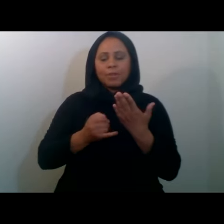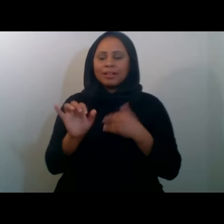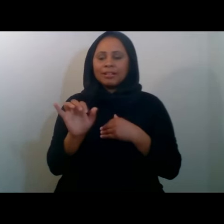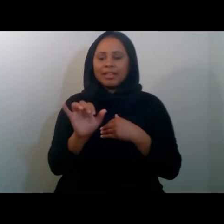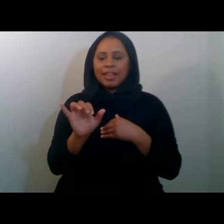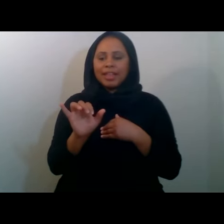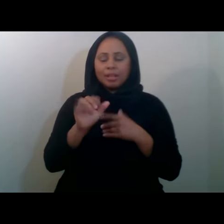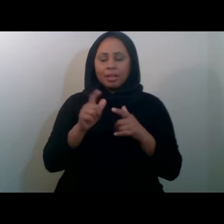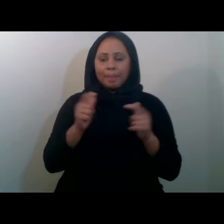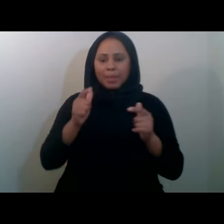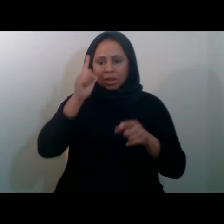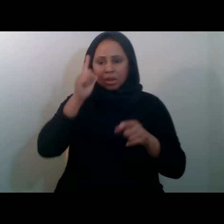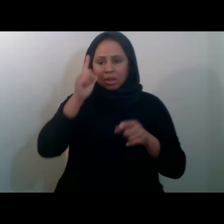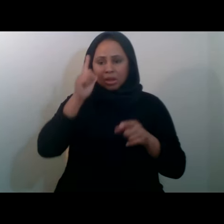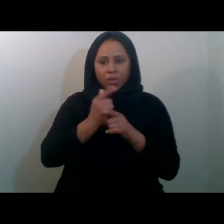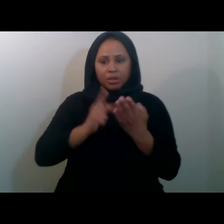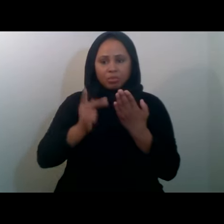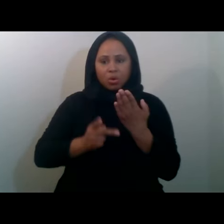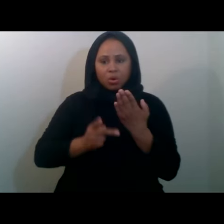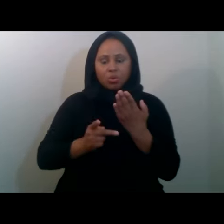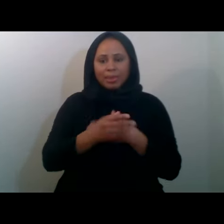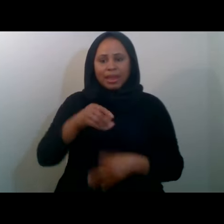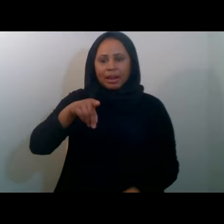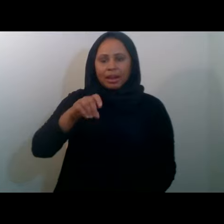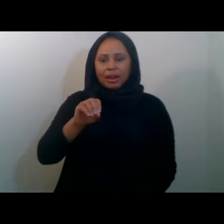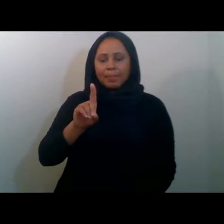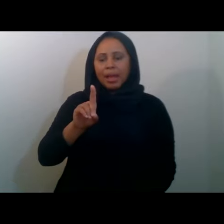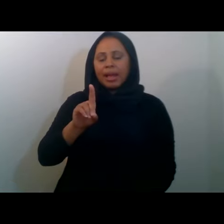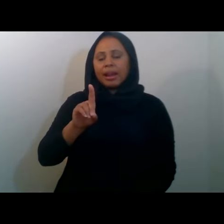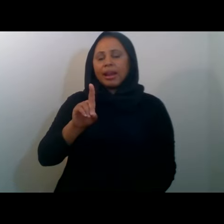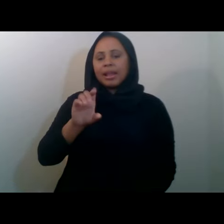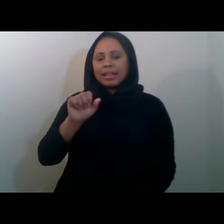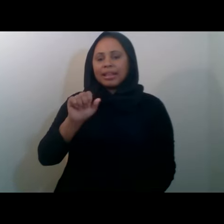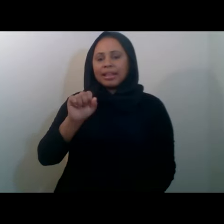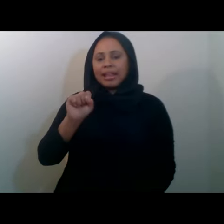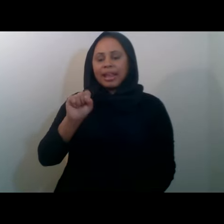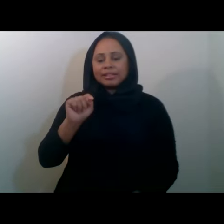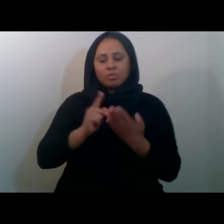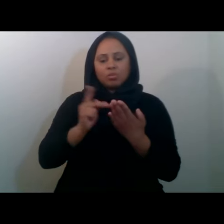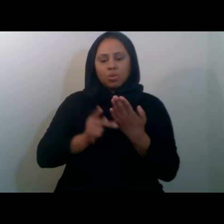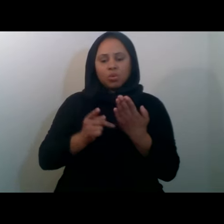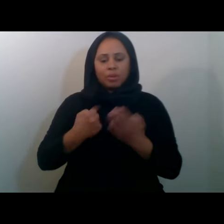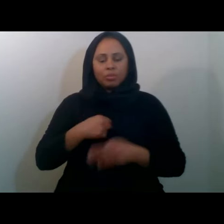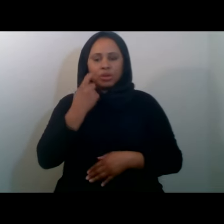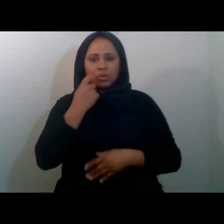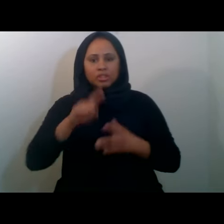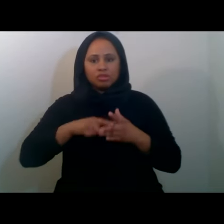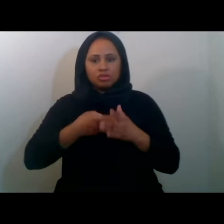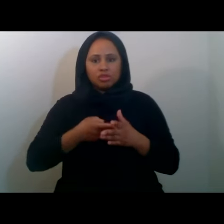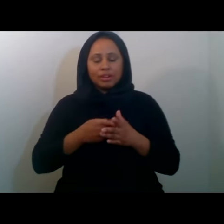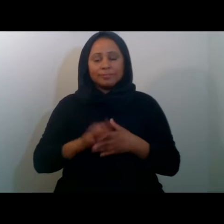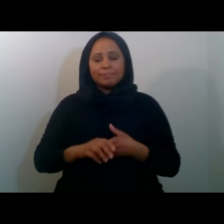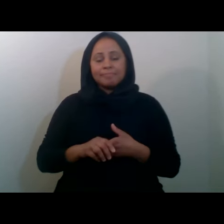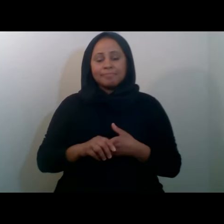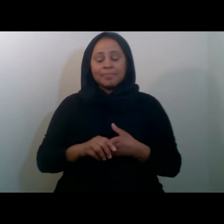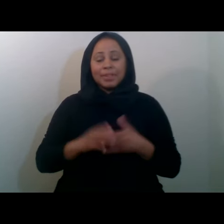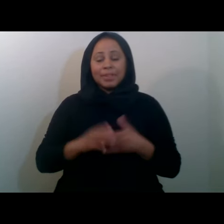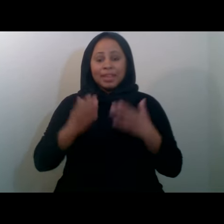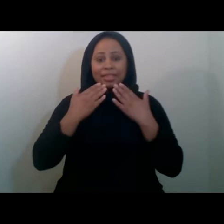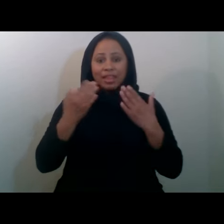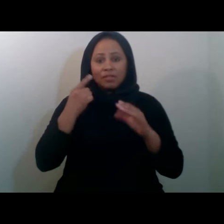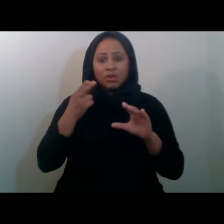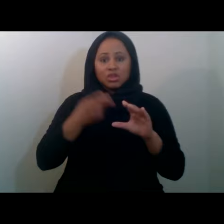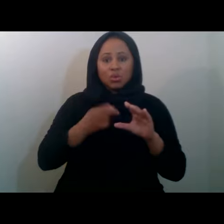Unfiltered podcast that we just started up during Ramadan. That being said, thank you for joining us for our seventh virtual Ramadan lecture.